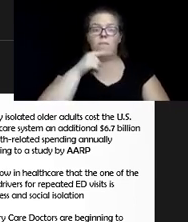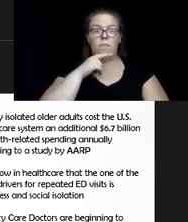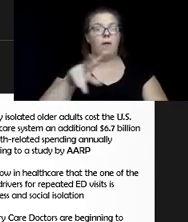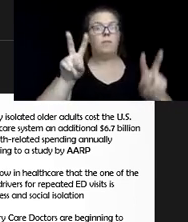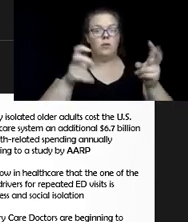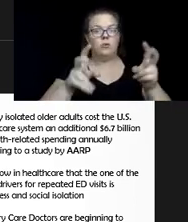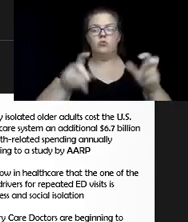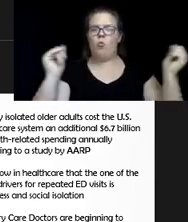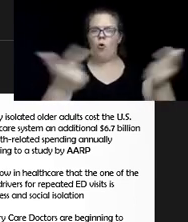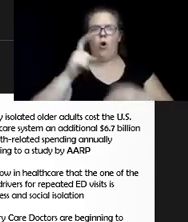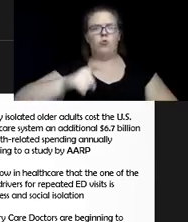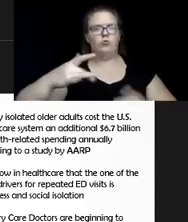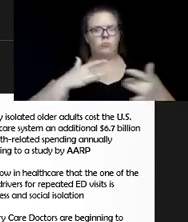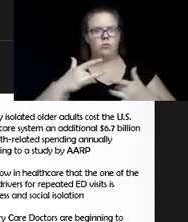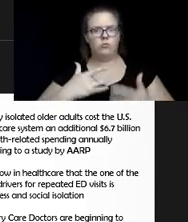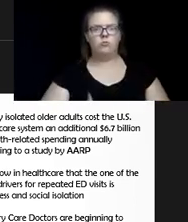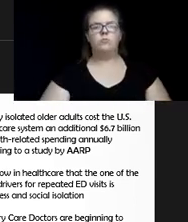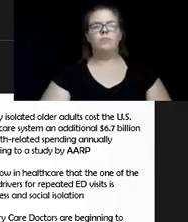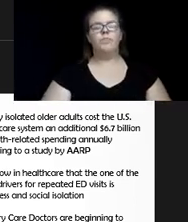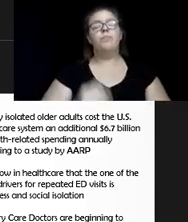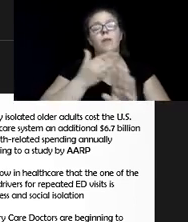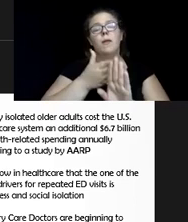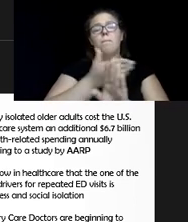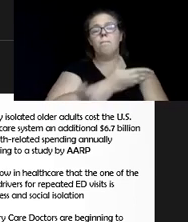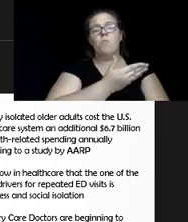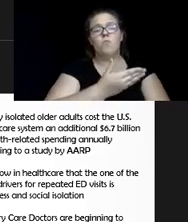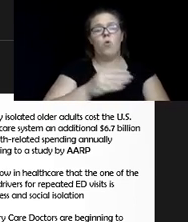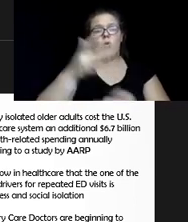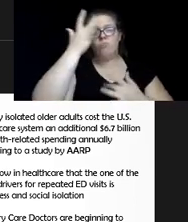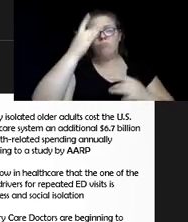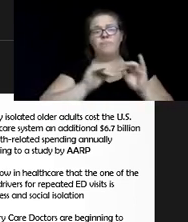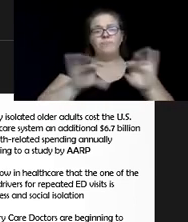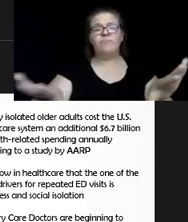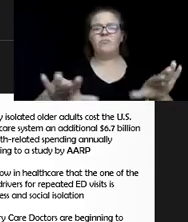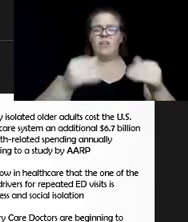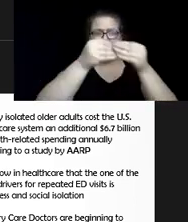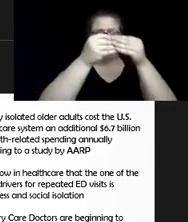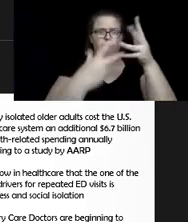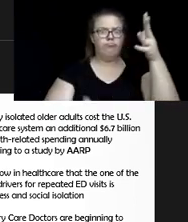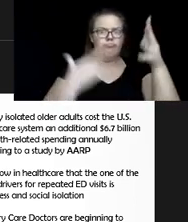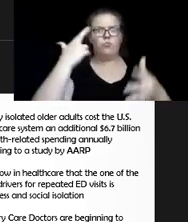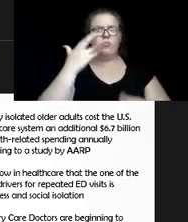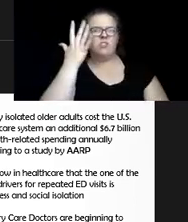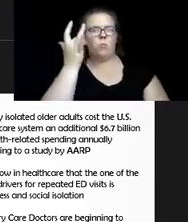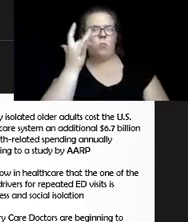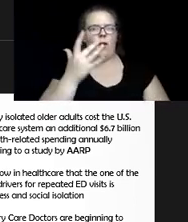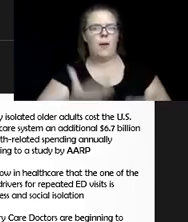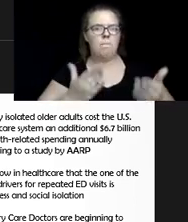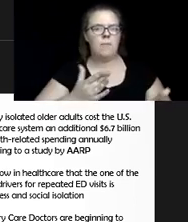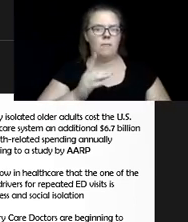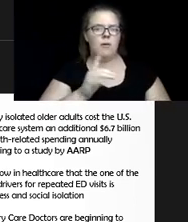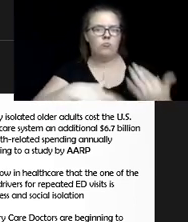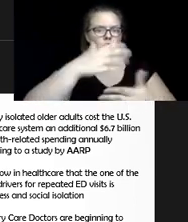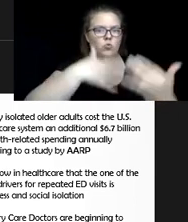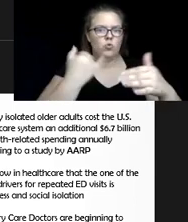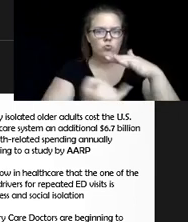And prior to the pandemic, there was already so many reasons why an older person might be socially isolated due to death of a loved